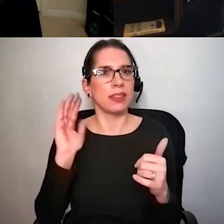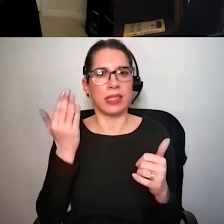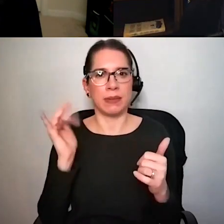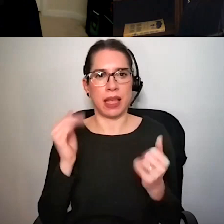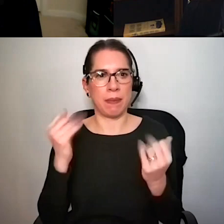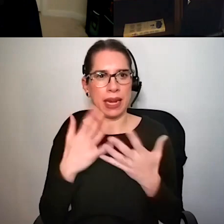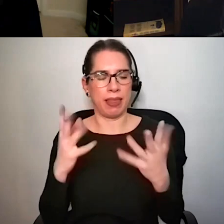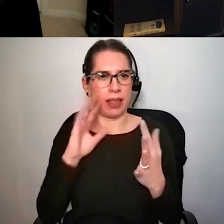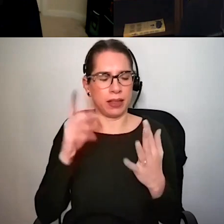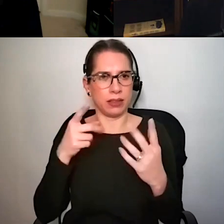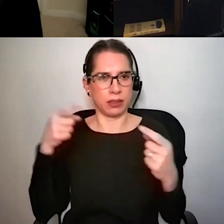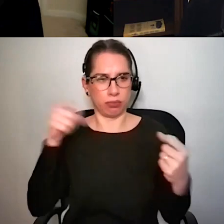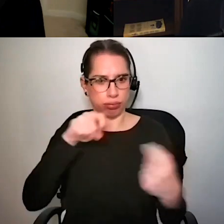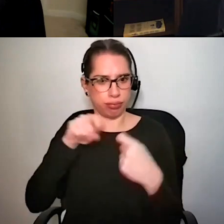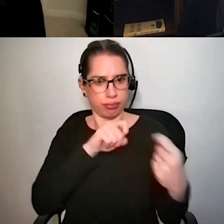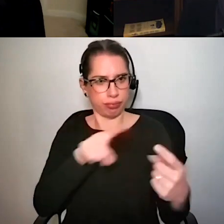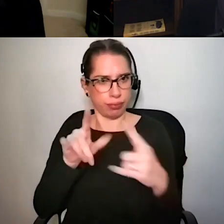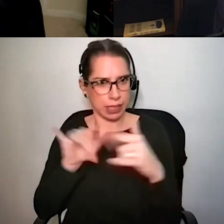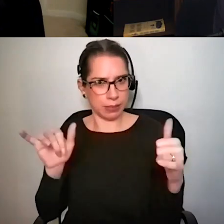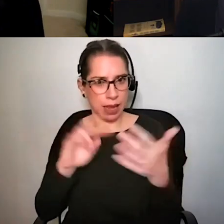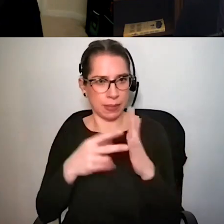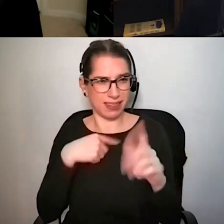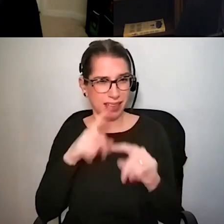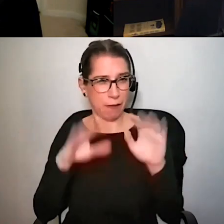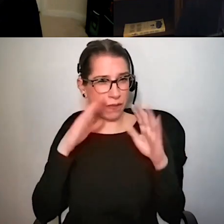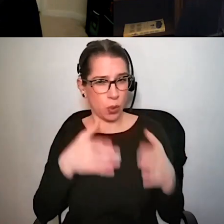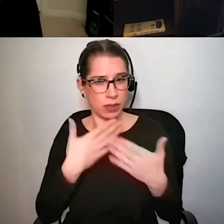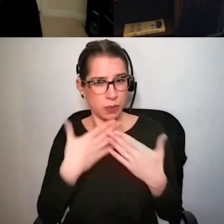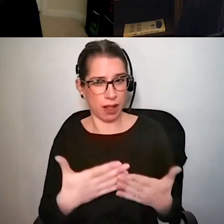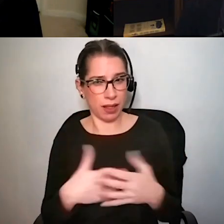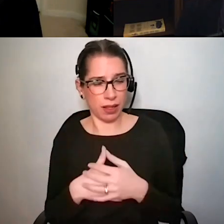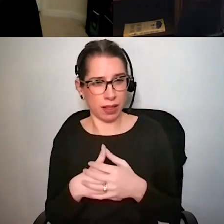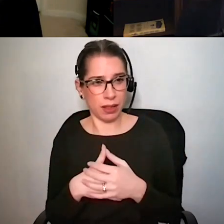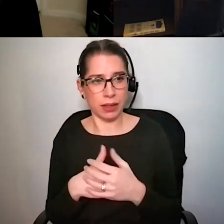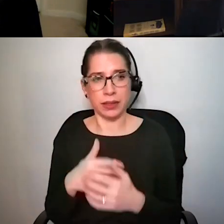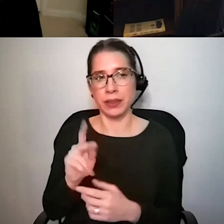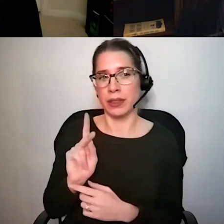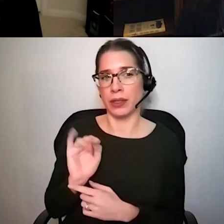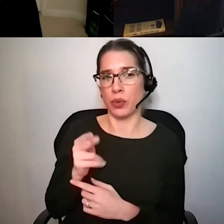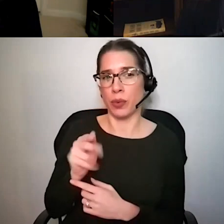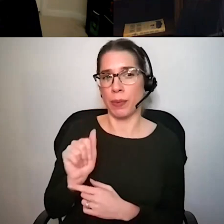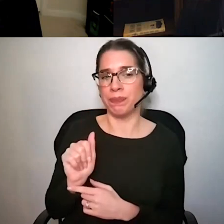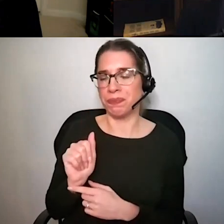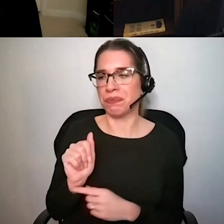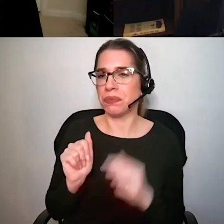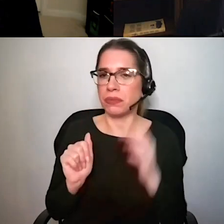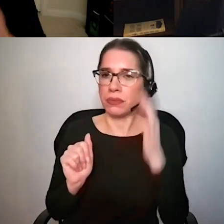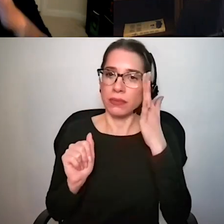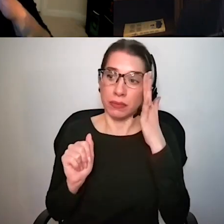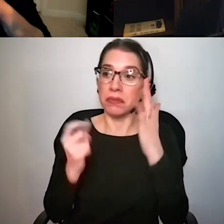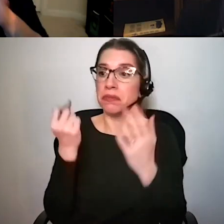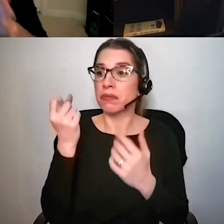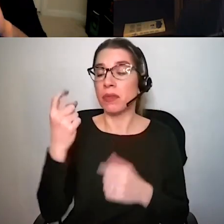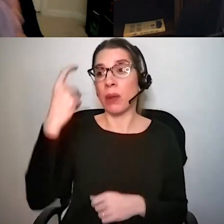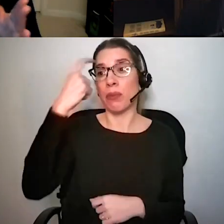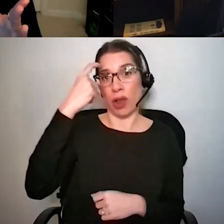the same processes well I think what it is is the brain's trying to be smart about uh about making sure that it's attending